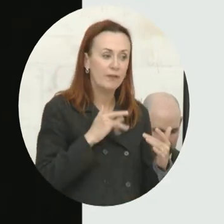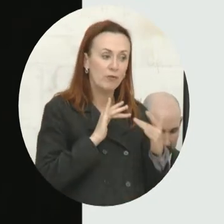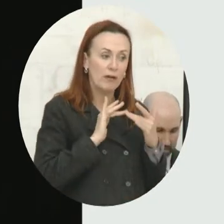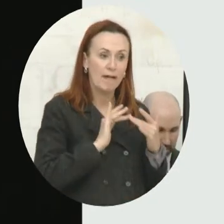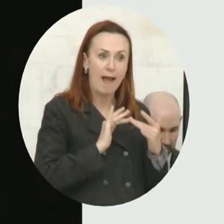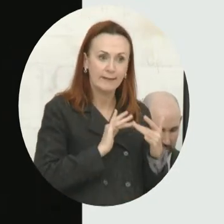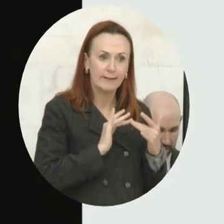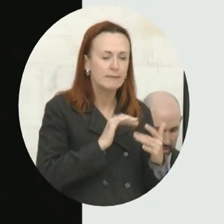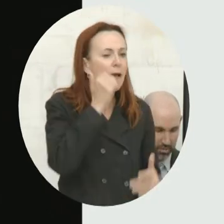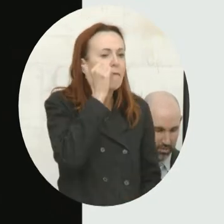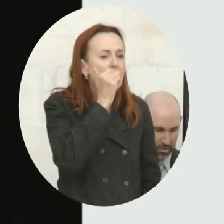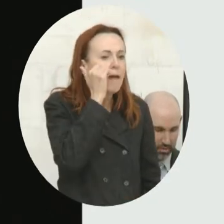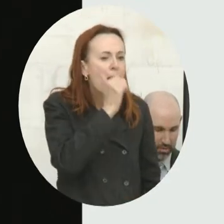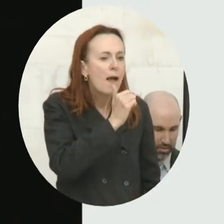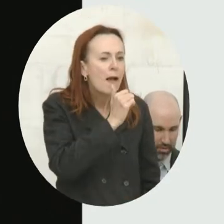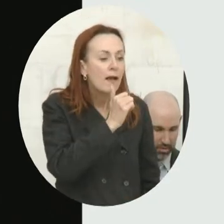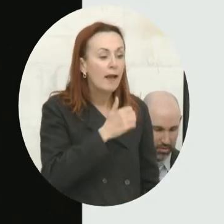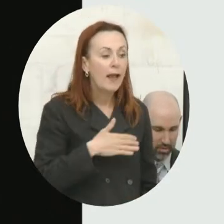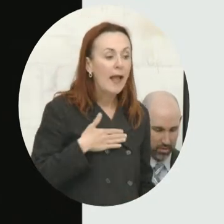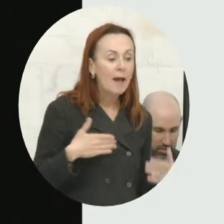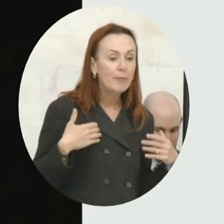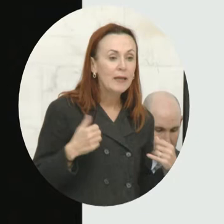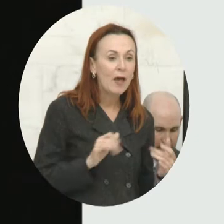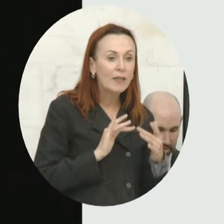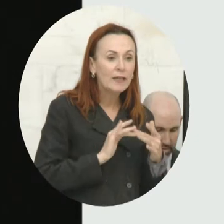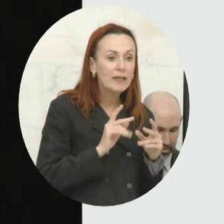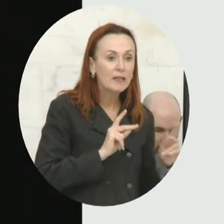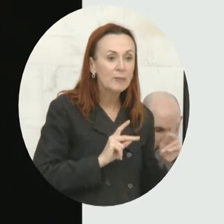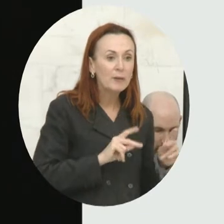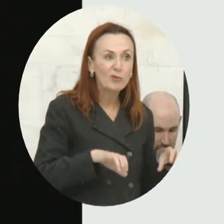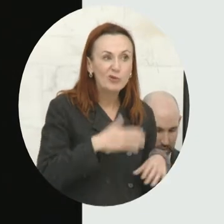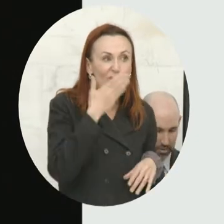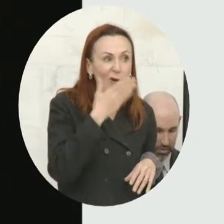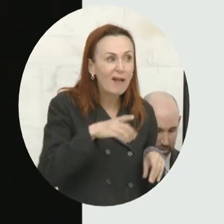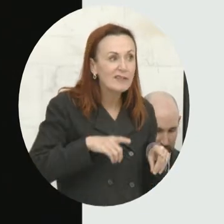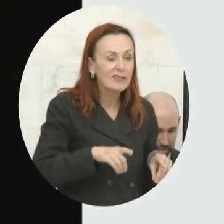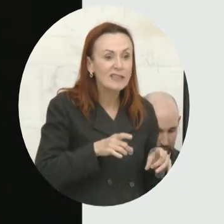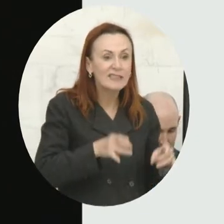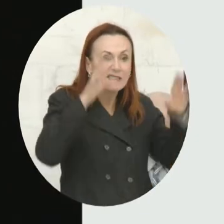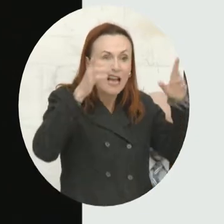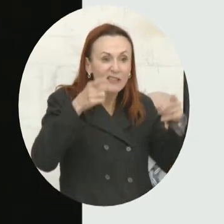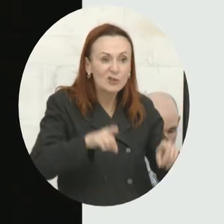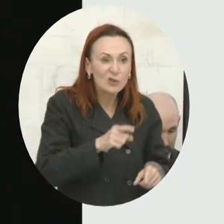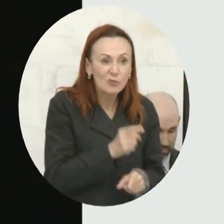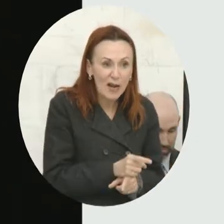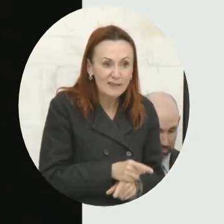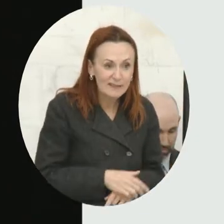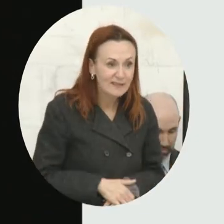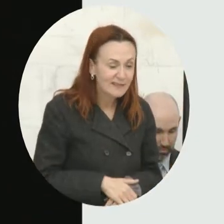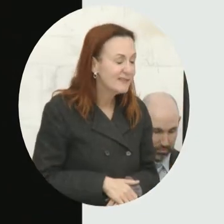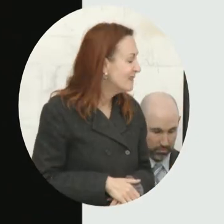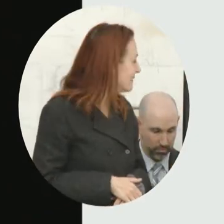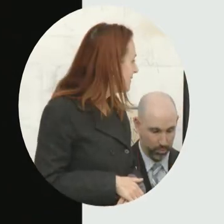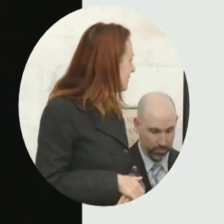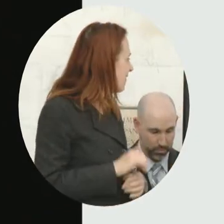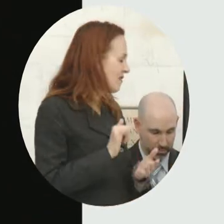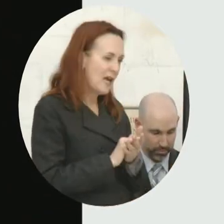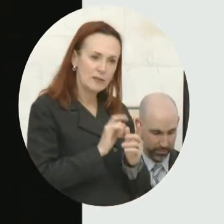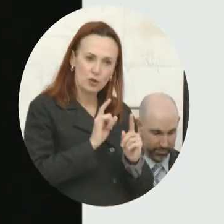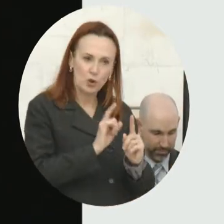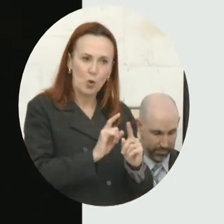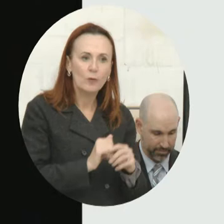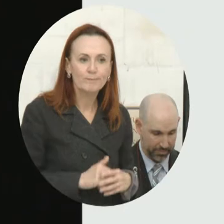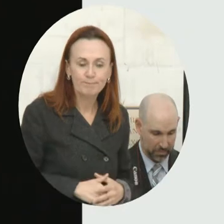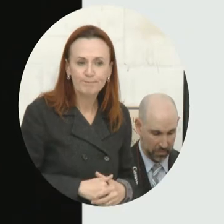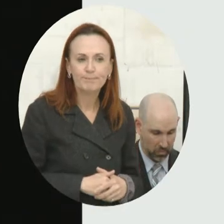possible every day, because happy, healthy, connected people do pretty well in disasters, don't they, right? So that's our goal, but we